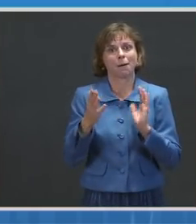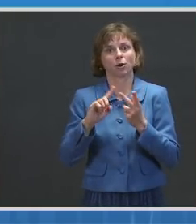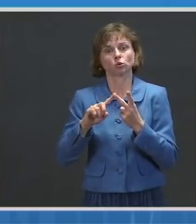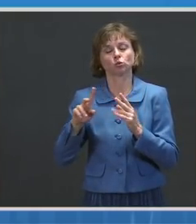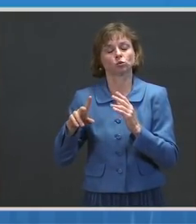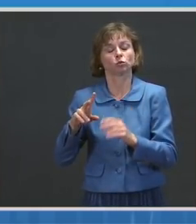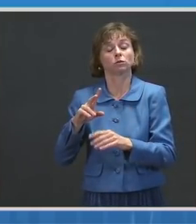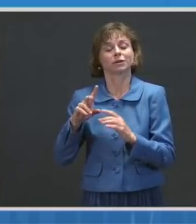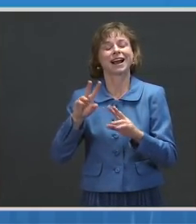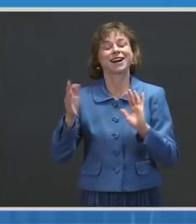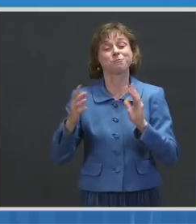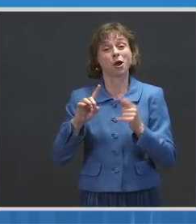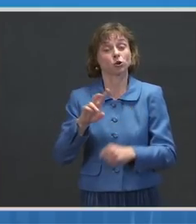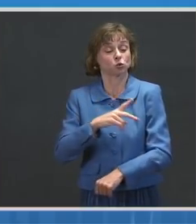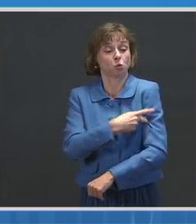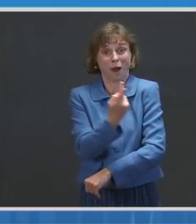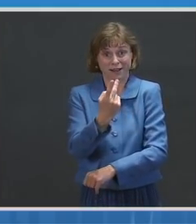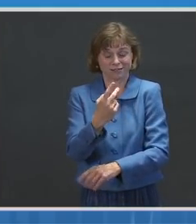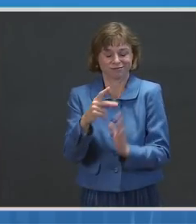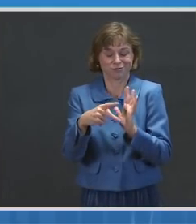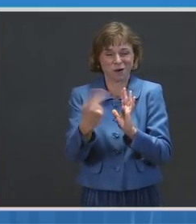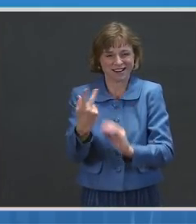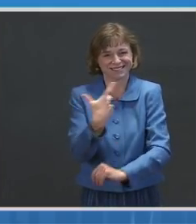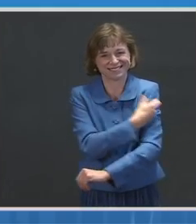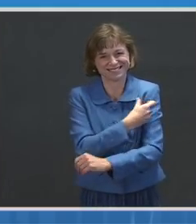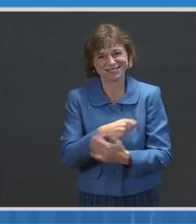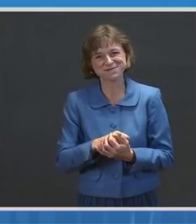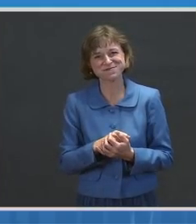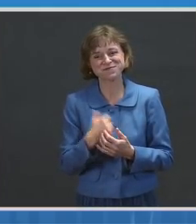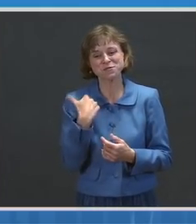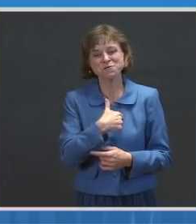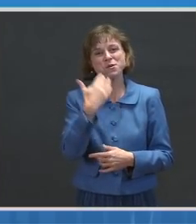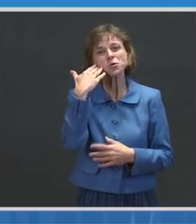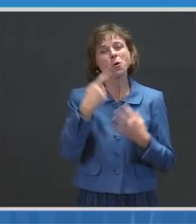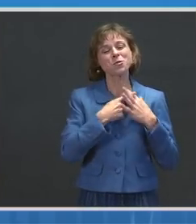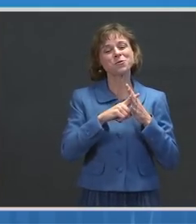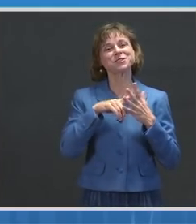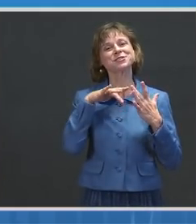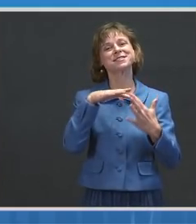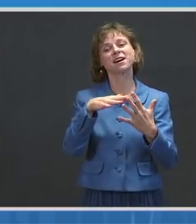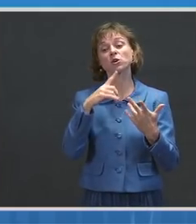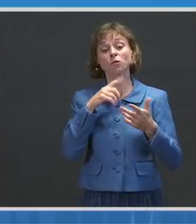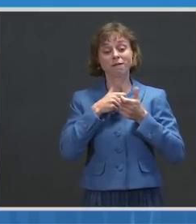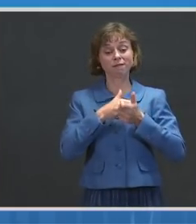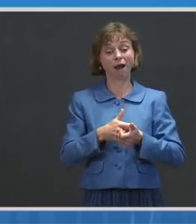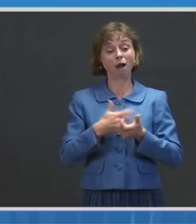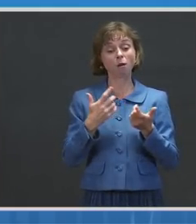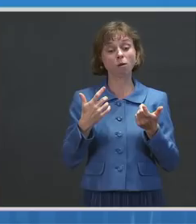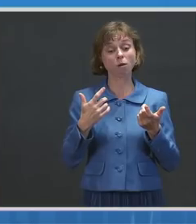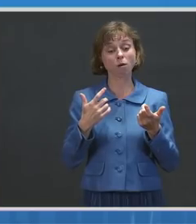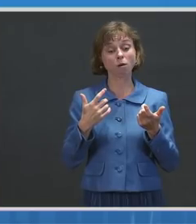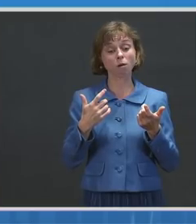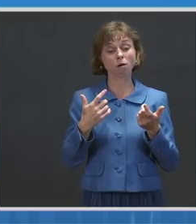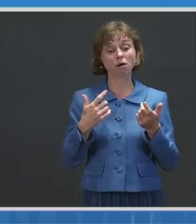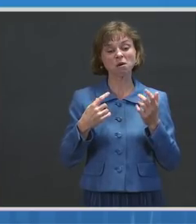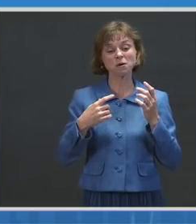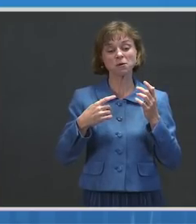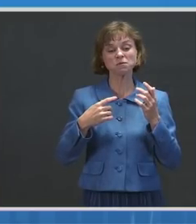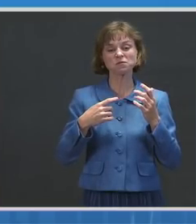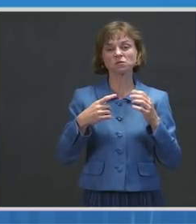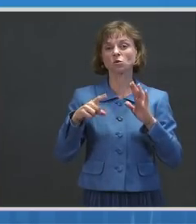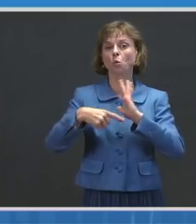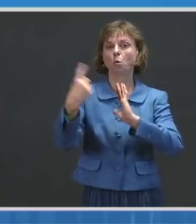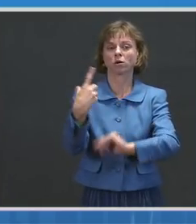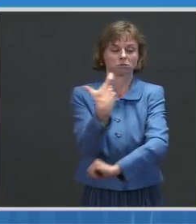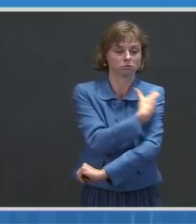important to present. We know from the original studies that following a single dose of either the Moderna or the